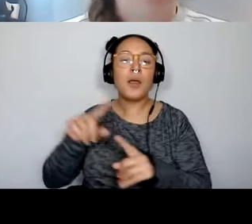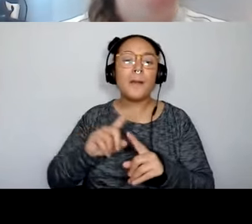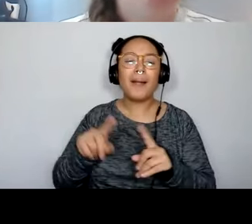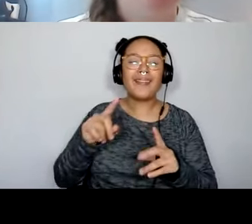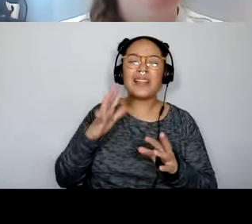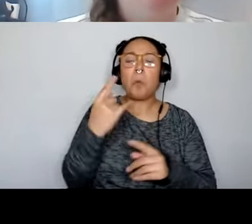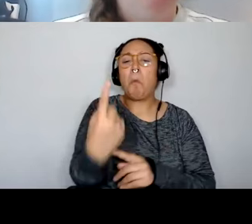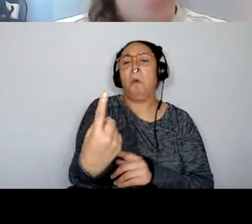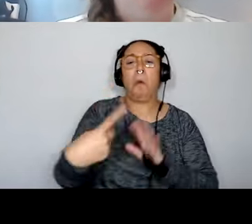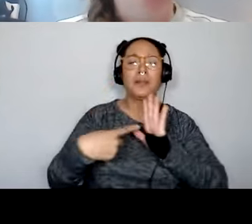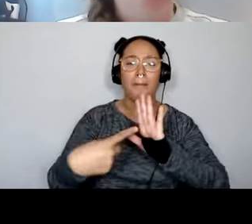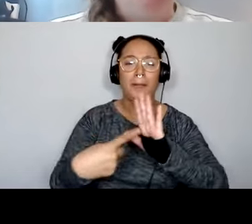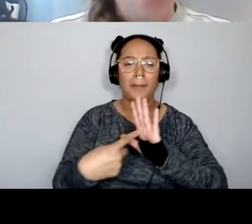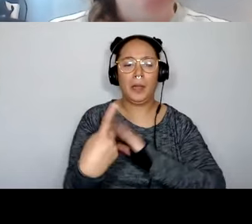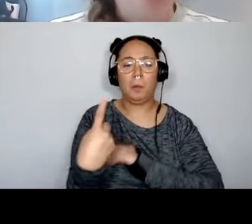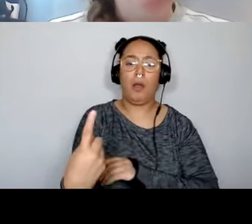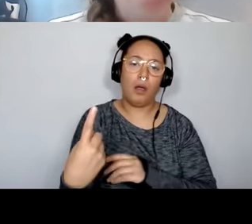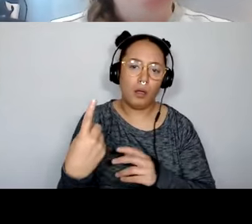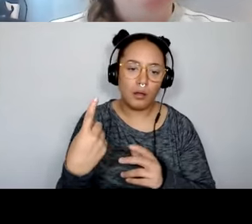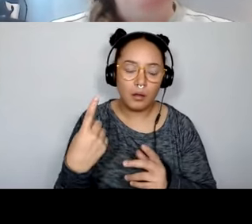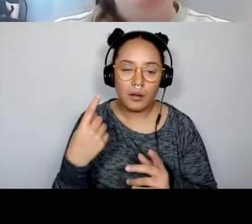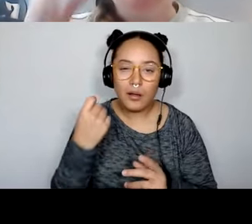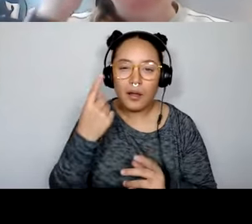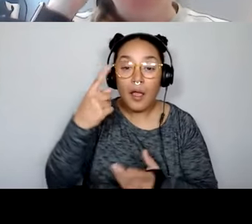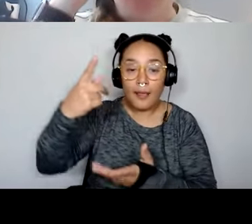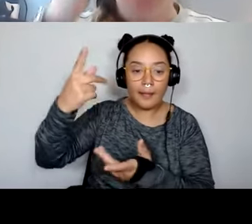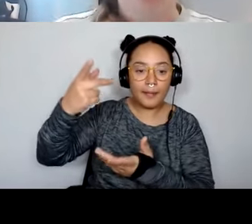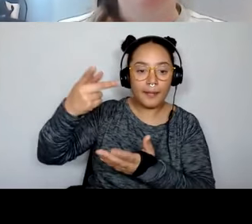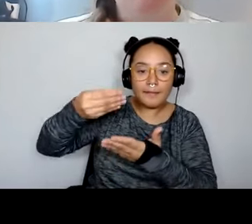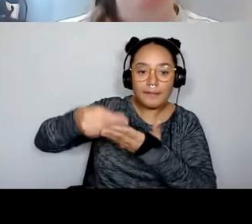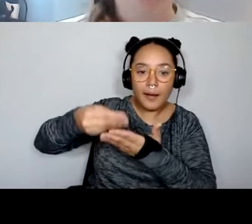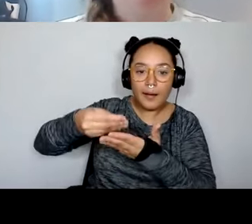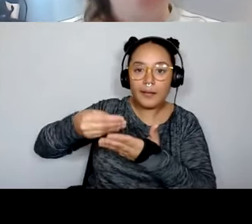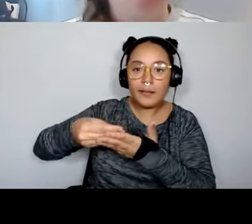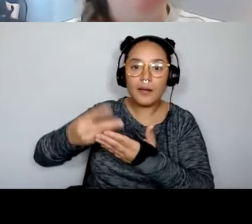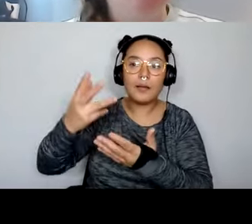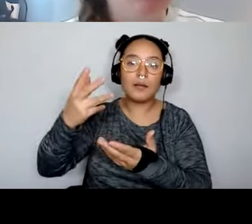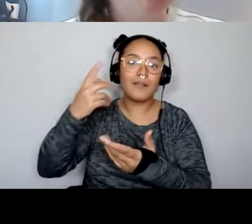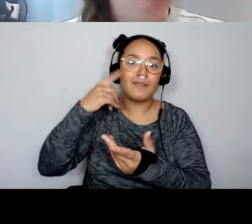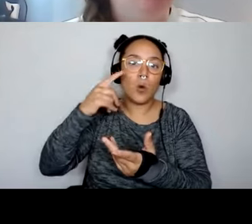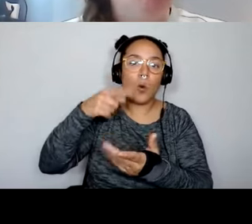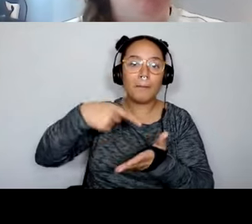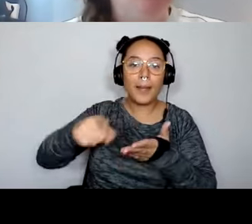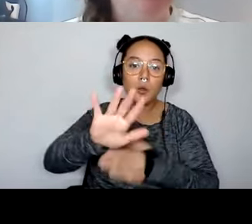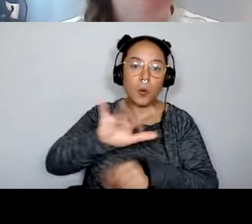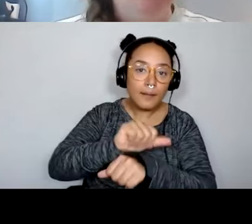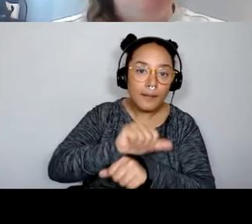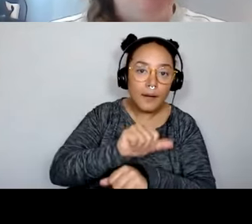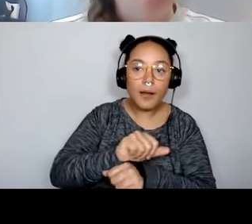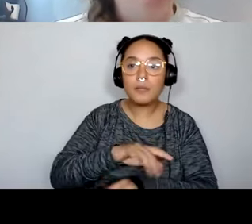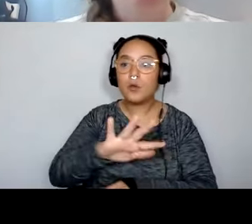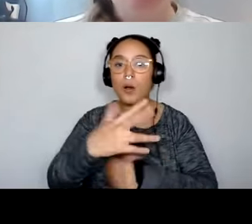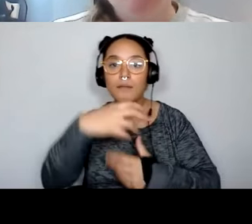one example. The funding is intended to support your time and participation in the course.